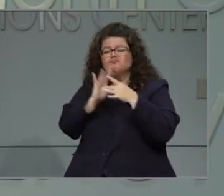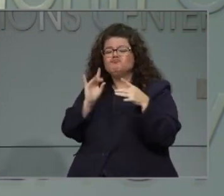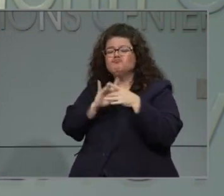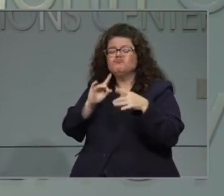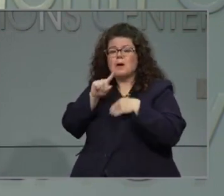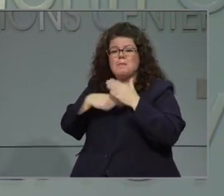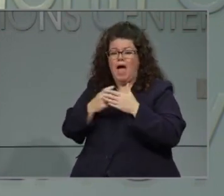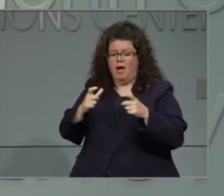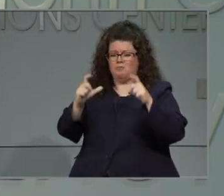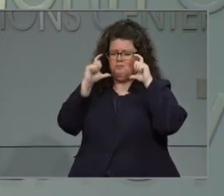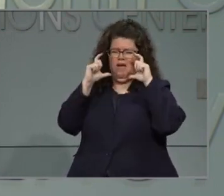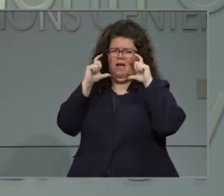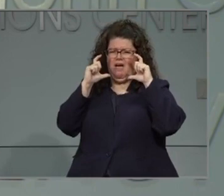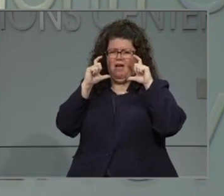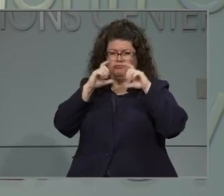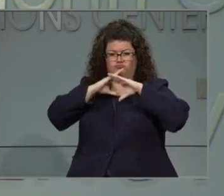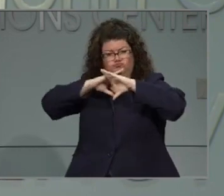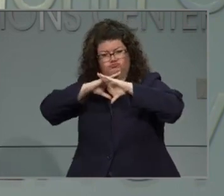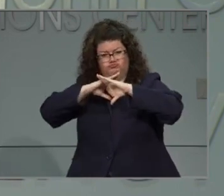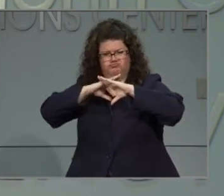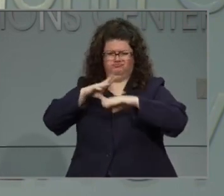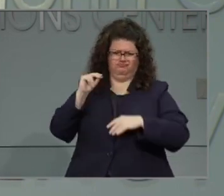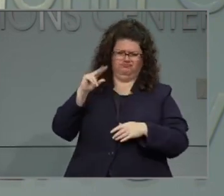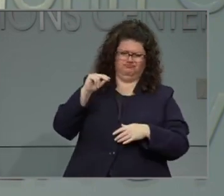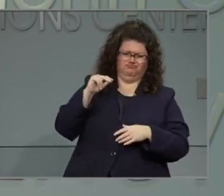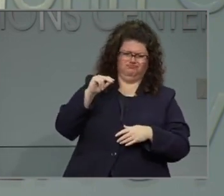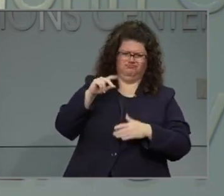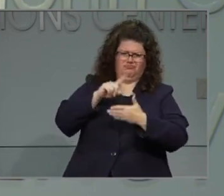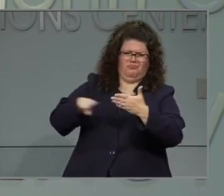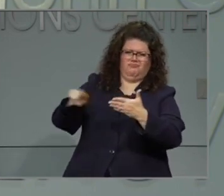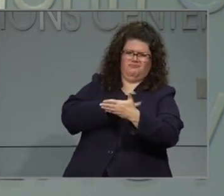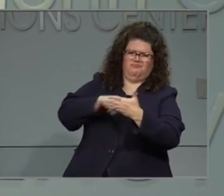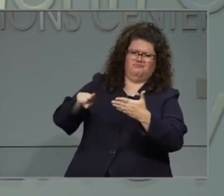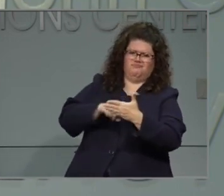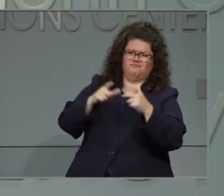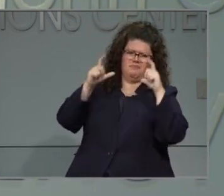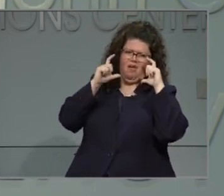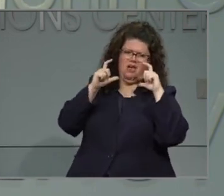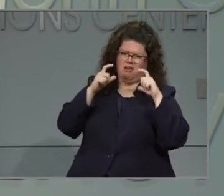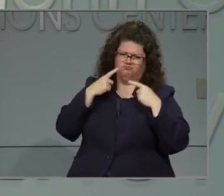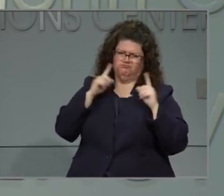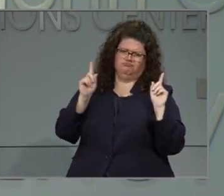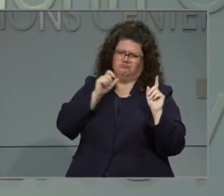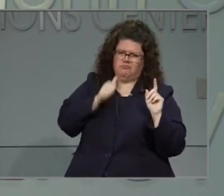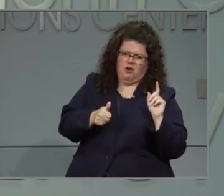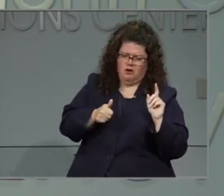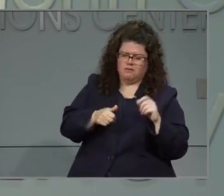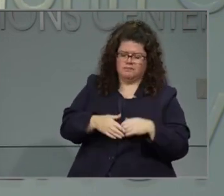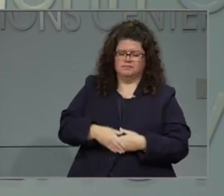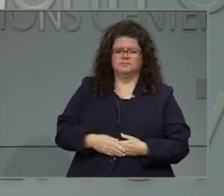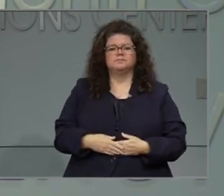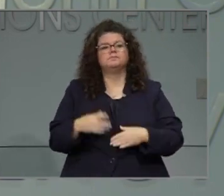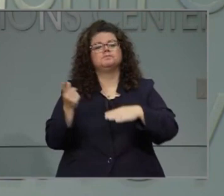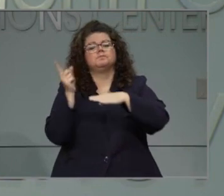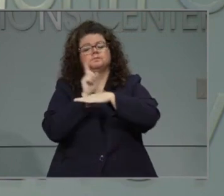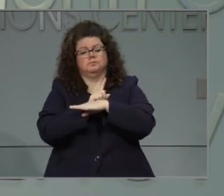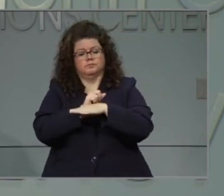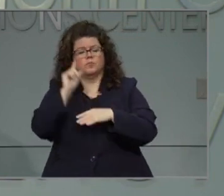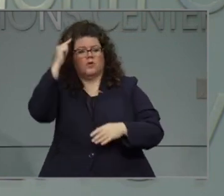Well, first, our number one priority from the get-go has been to get our children back into the classroom.